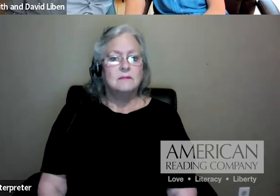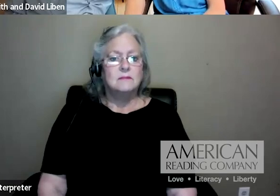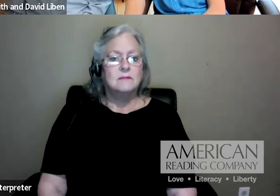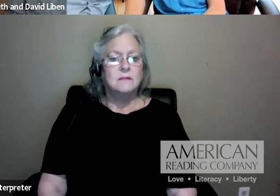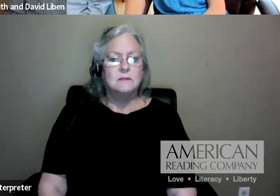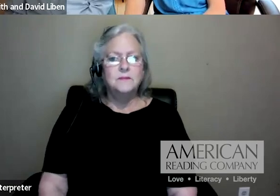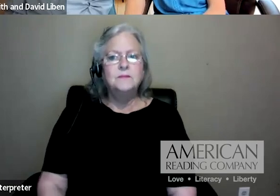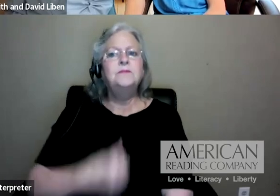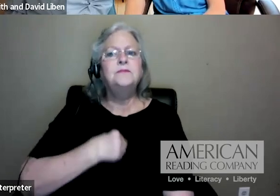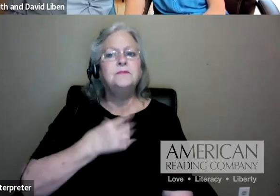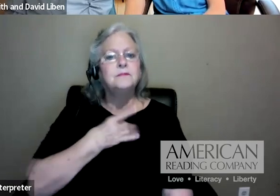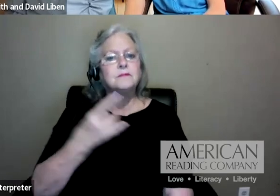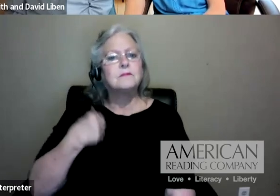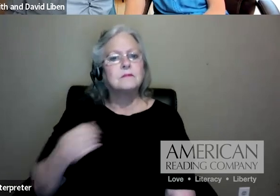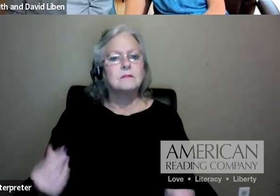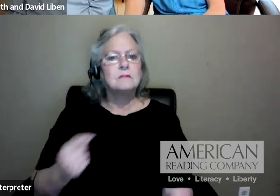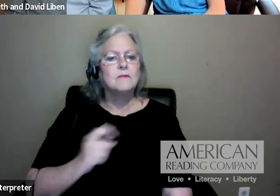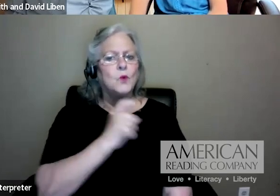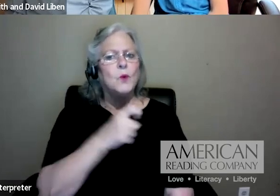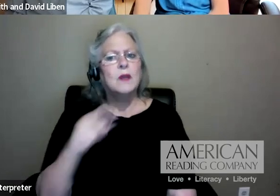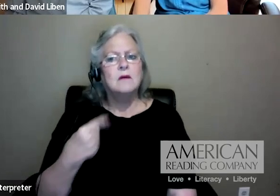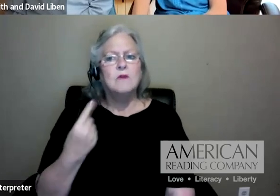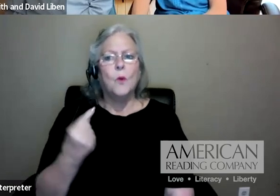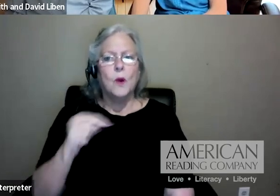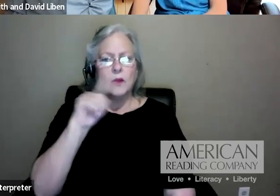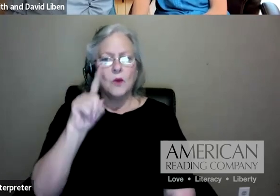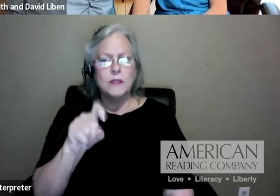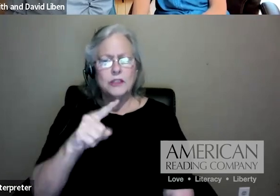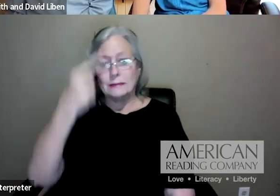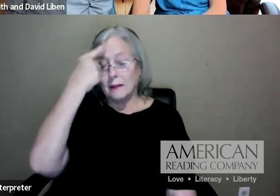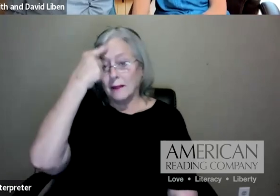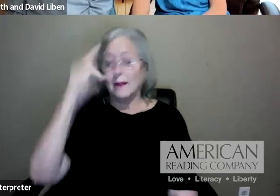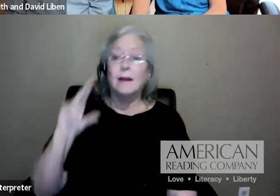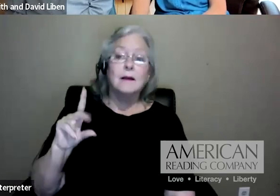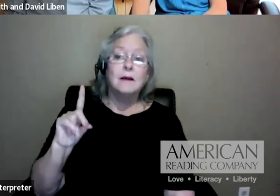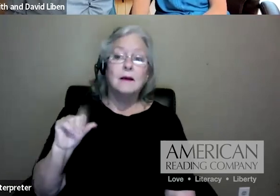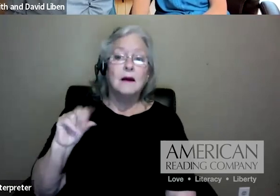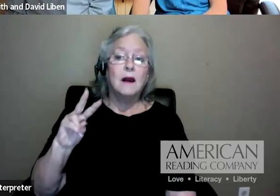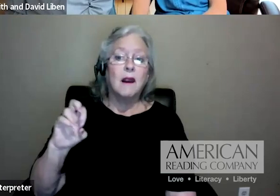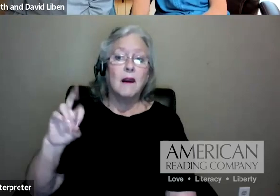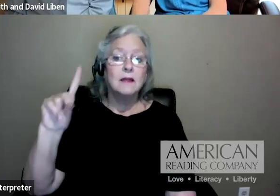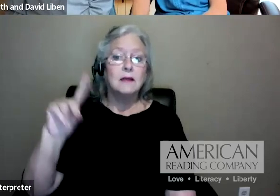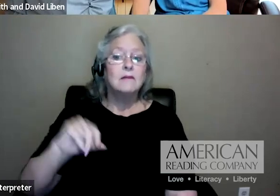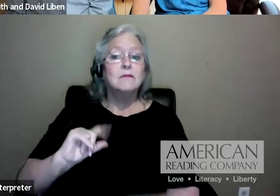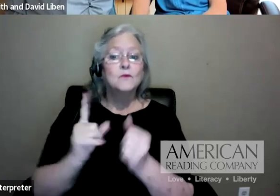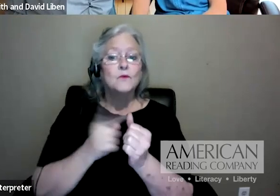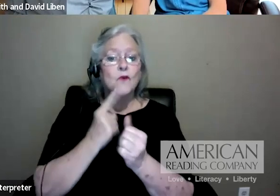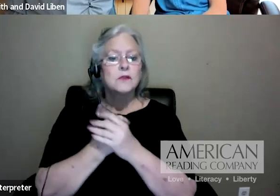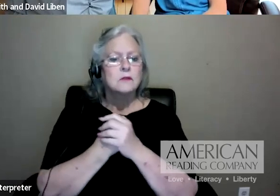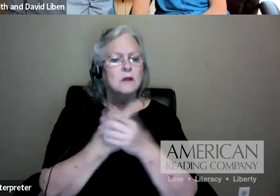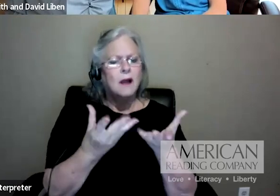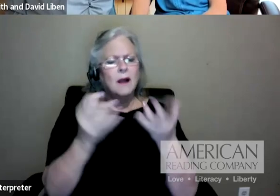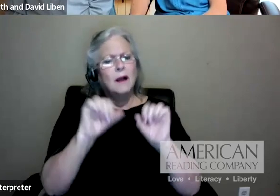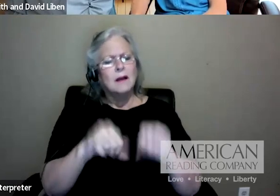pose one question. And I think, David, I believe you're up first. Could you talk a little bit about the